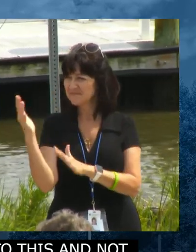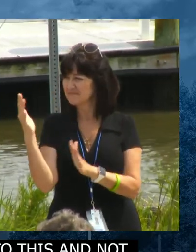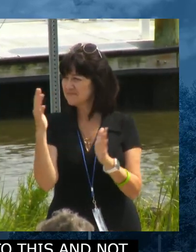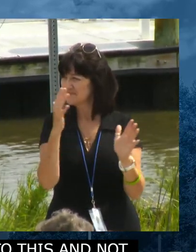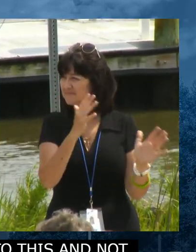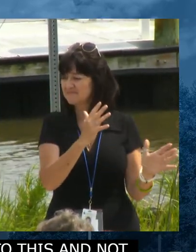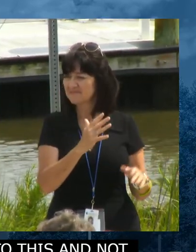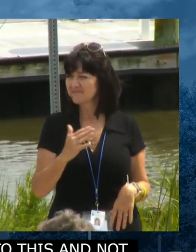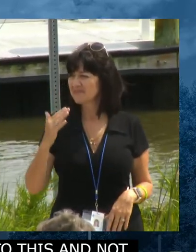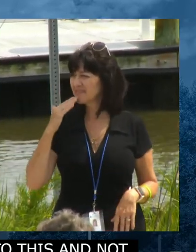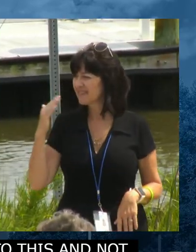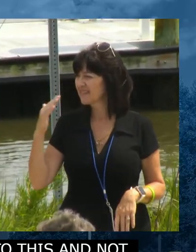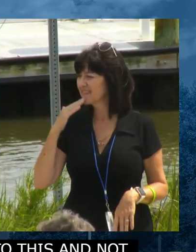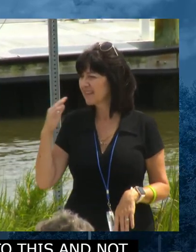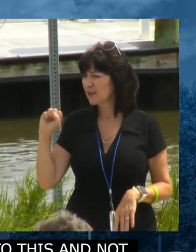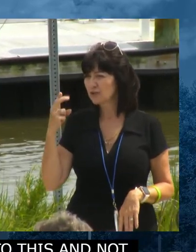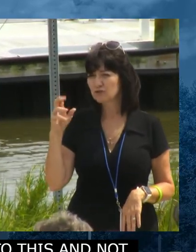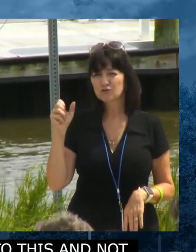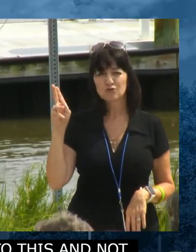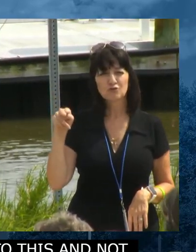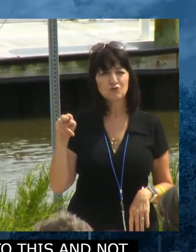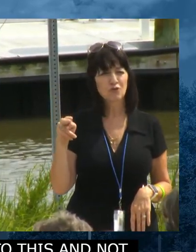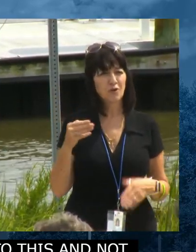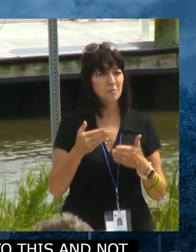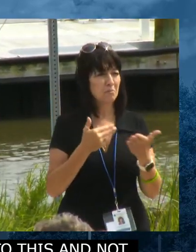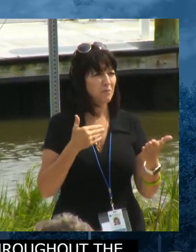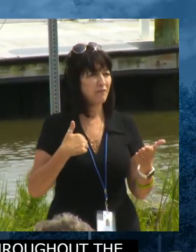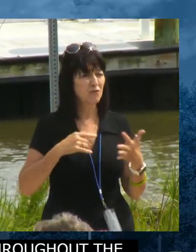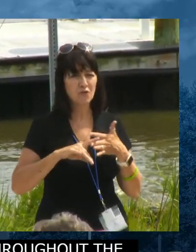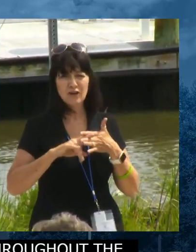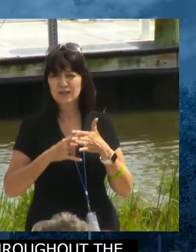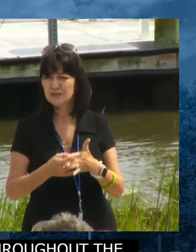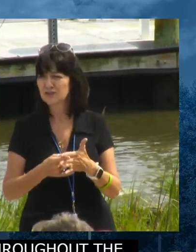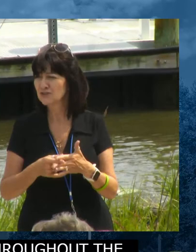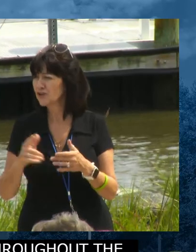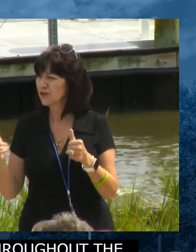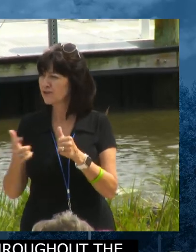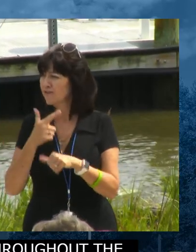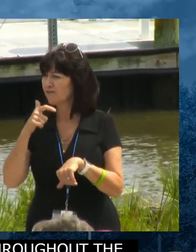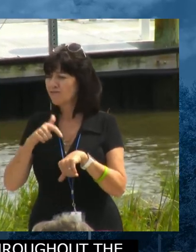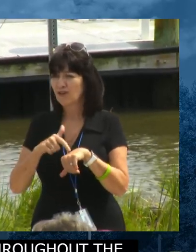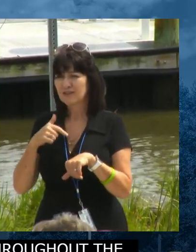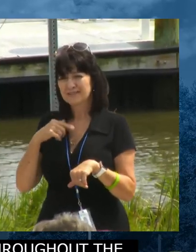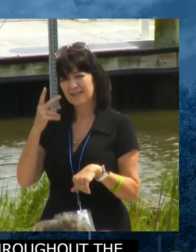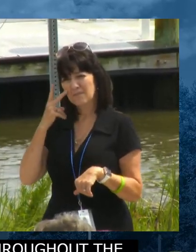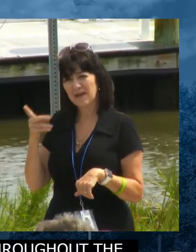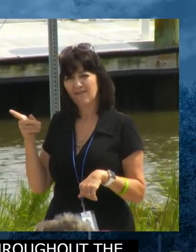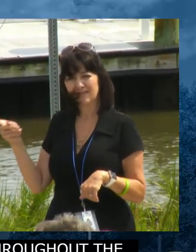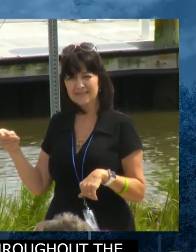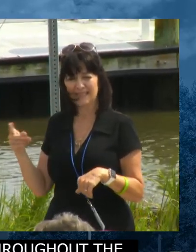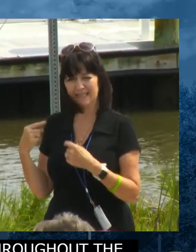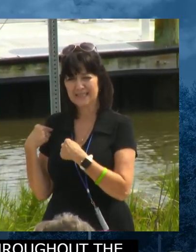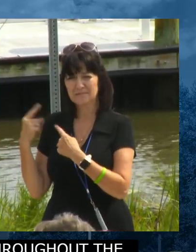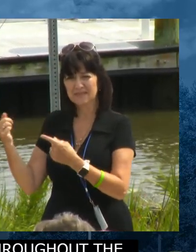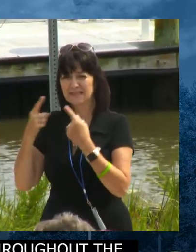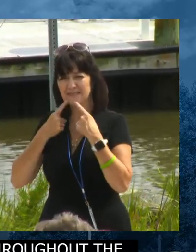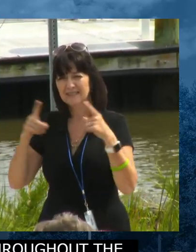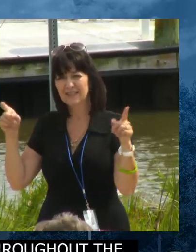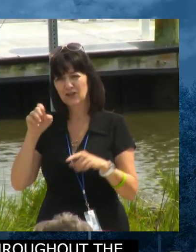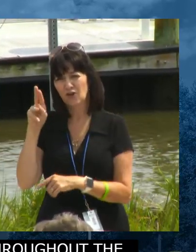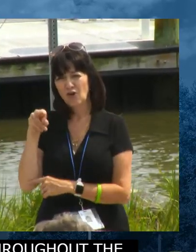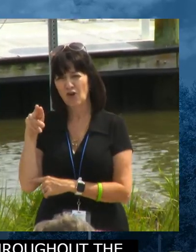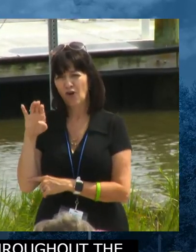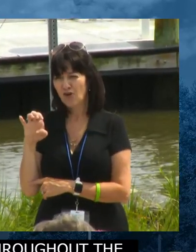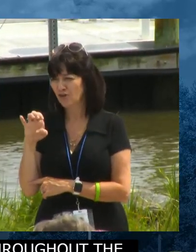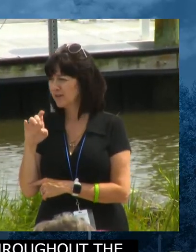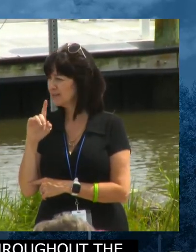Thank you, Sean. First, before I get started, I want to say something Ernie is first time I've seen him since his announcement. Ernie has been a pleasure to work with